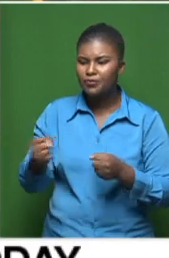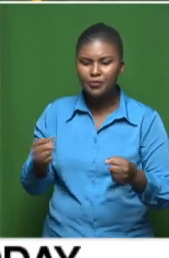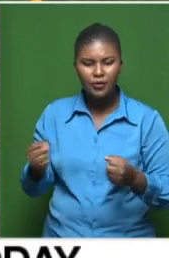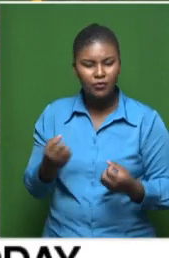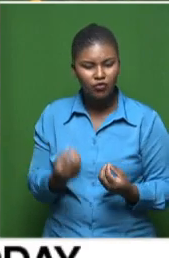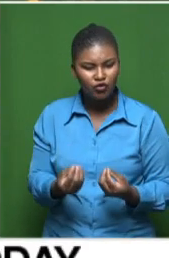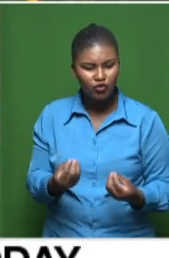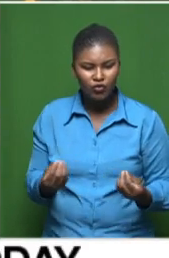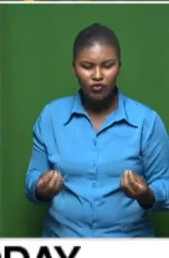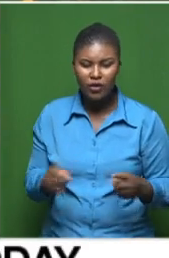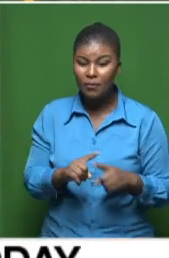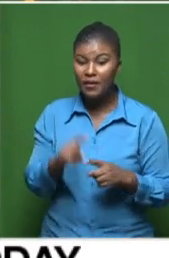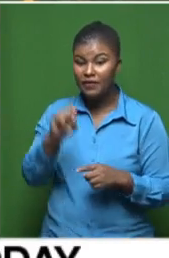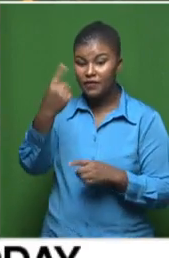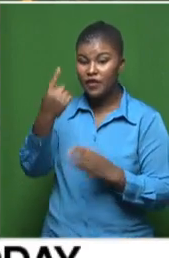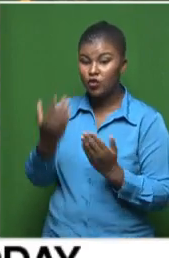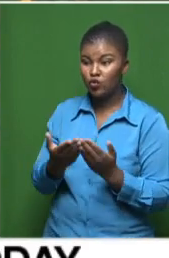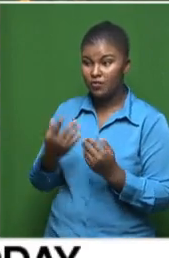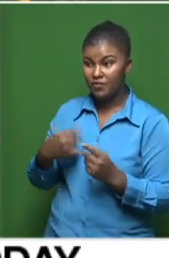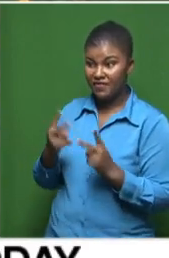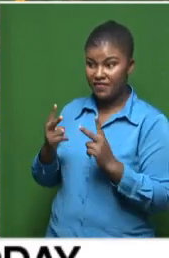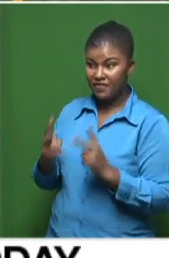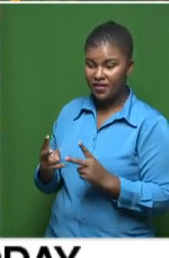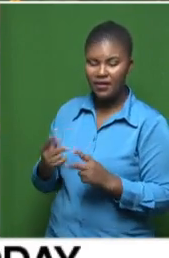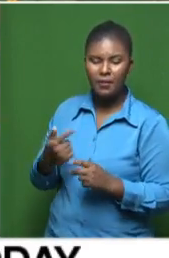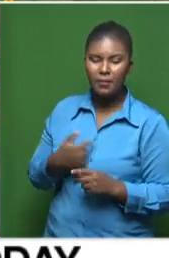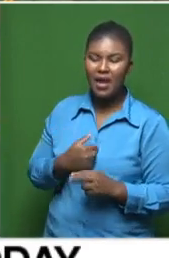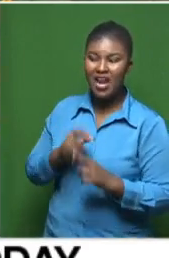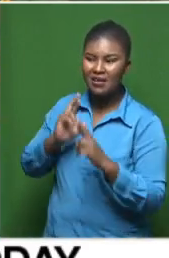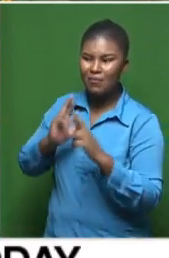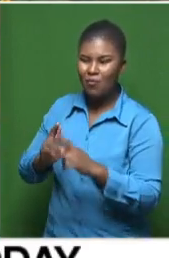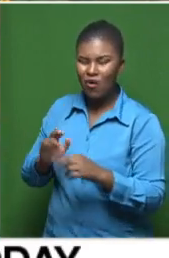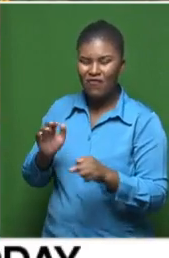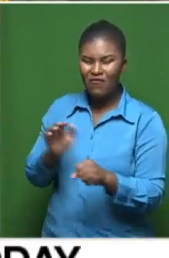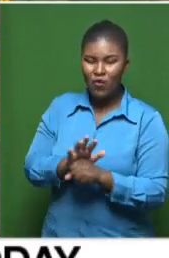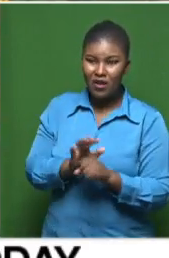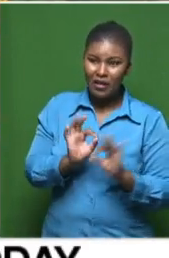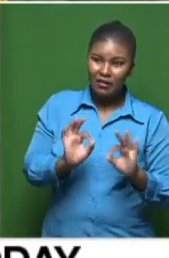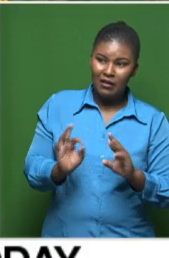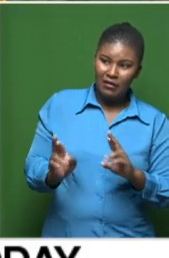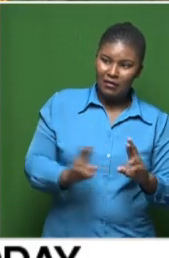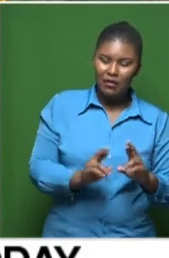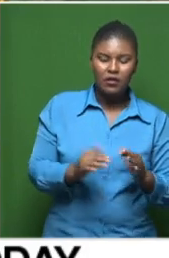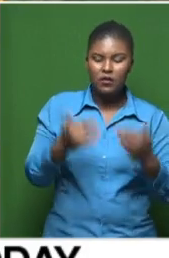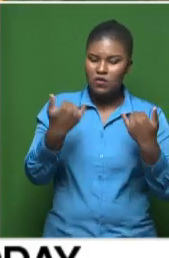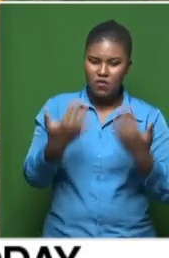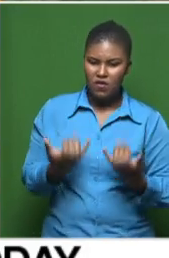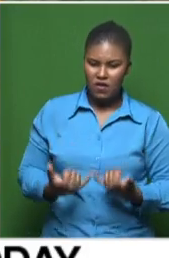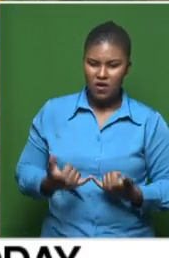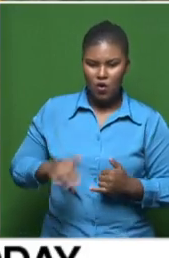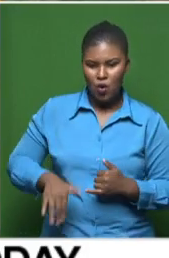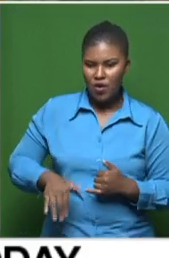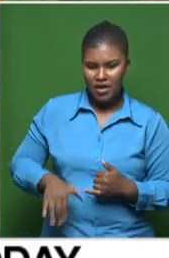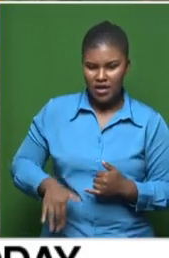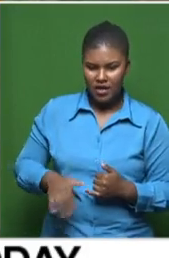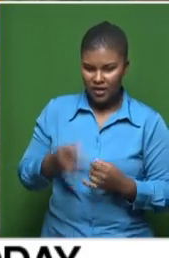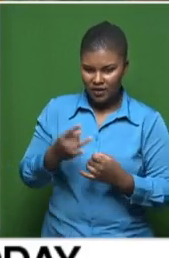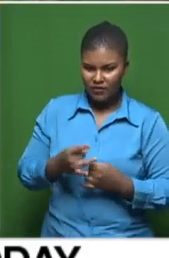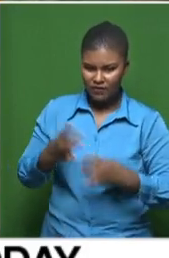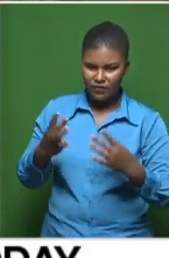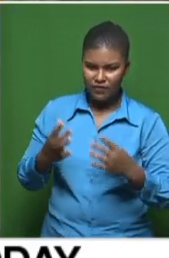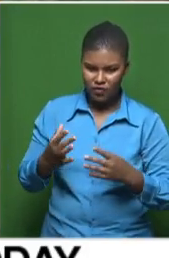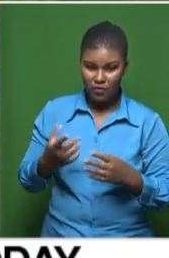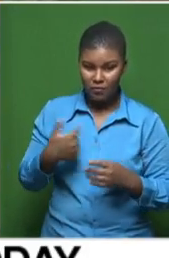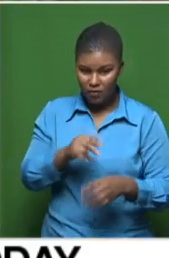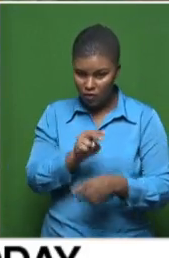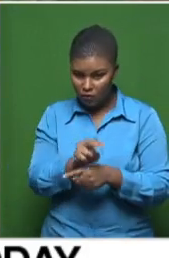But basically, it's a fair school, so I will not be able to give you a full impression about really comparing what I'm being told and